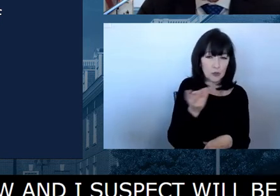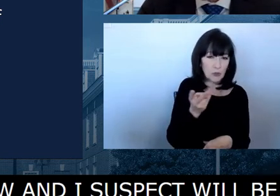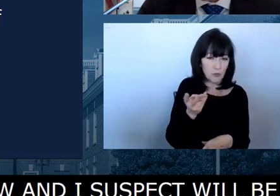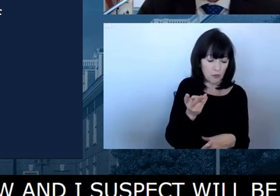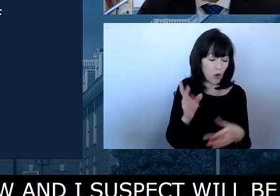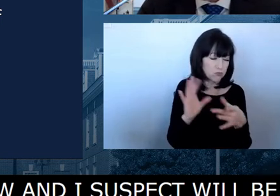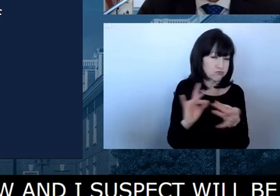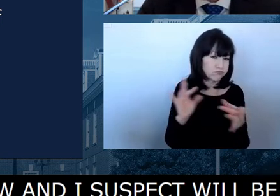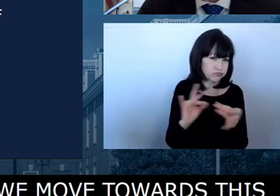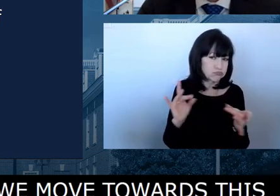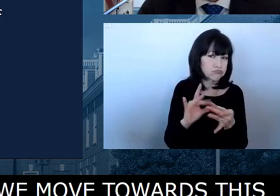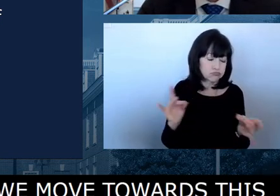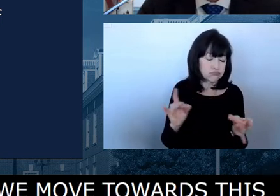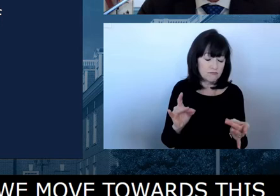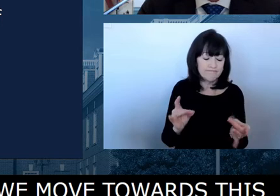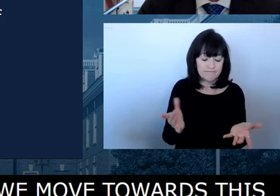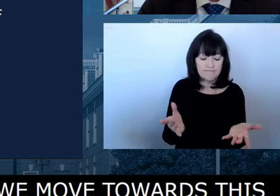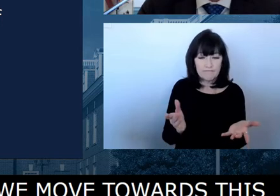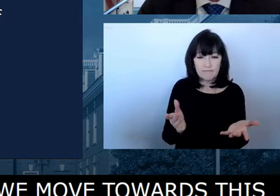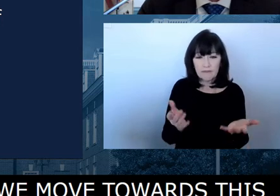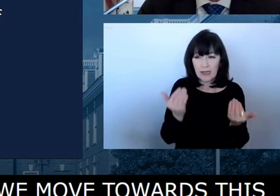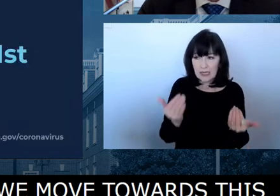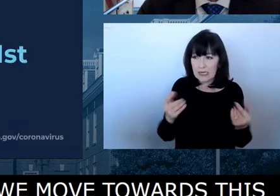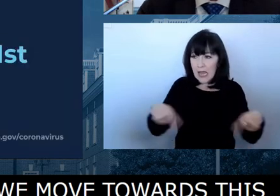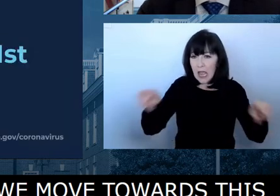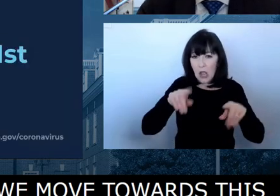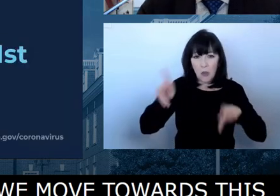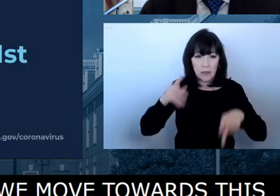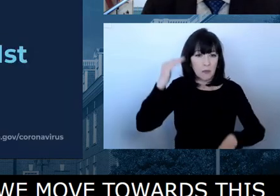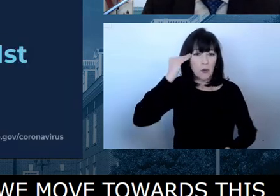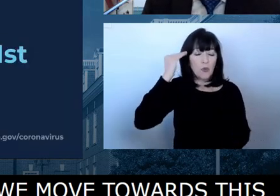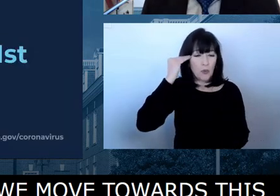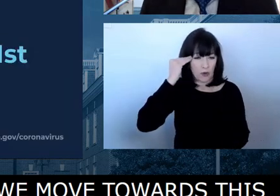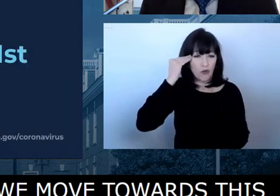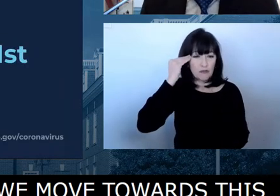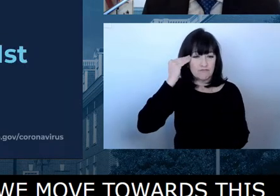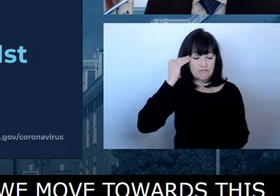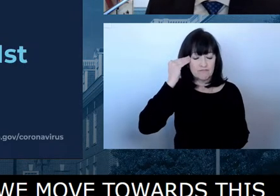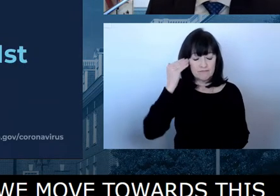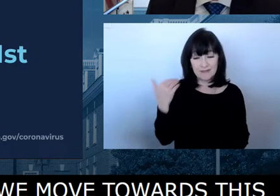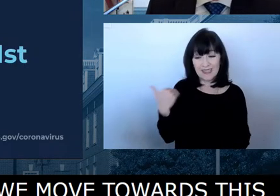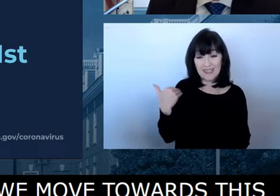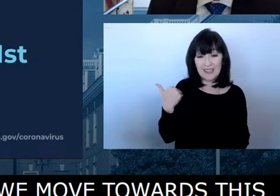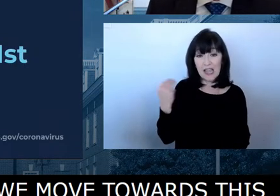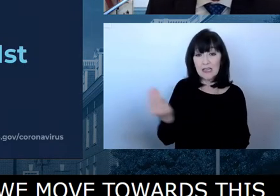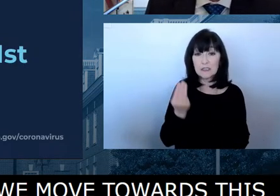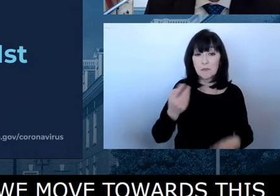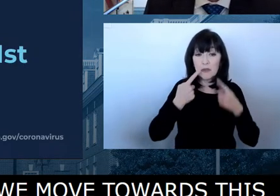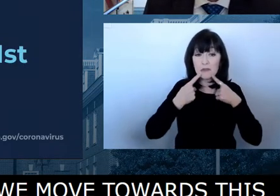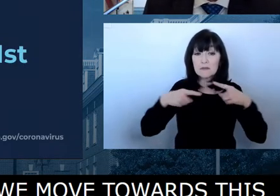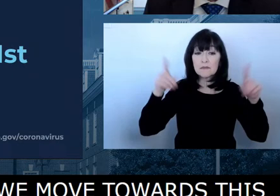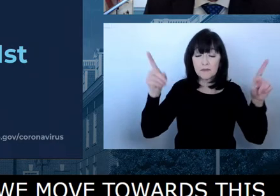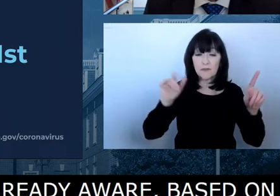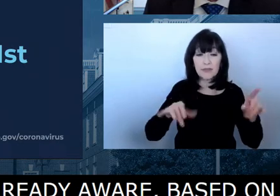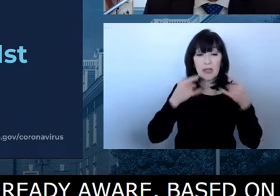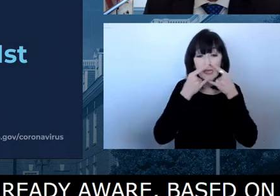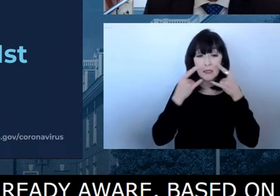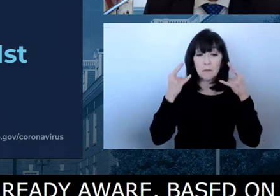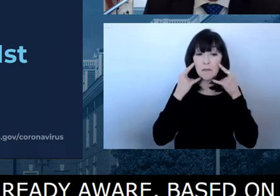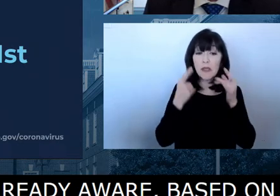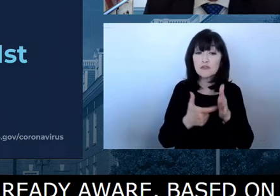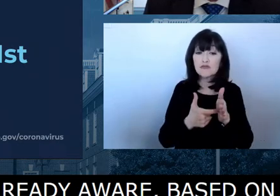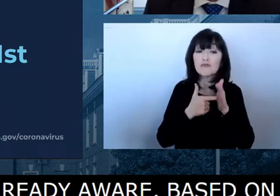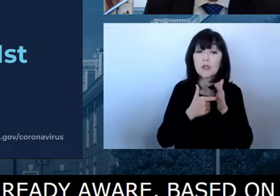based on last Monday's announcement, the mask requirement in our schools K through 12, um,